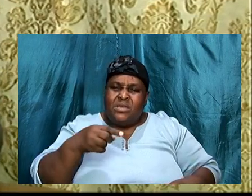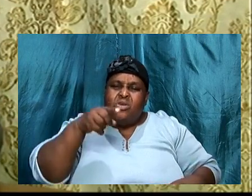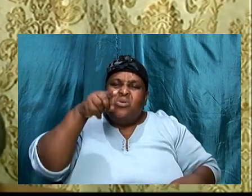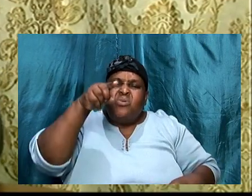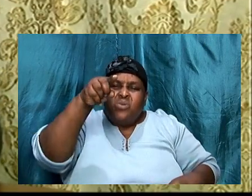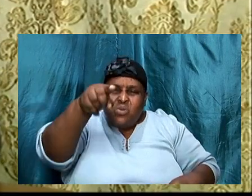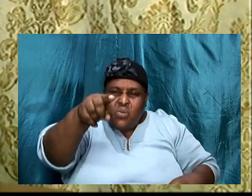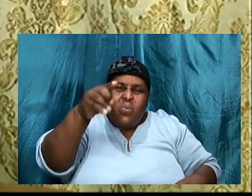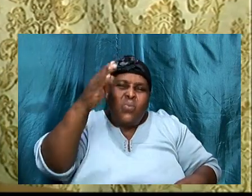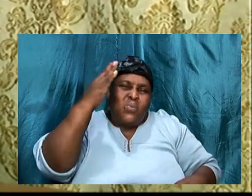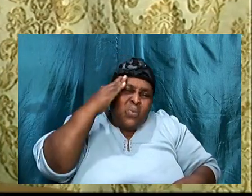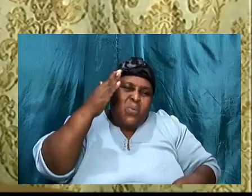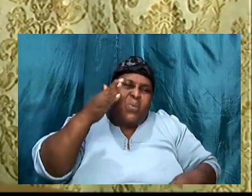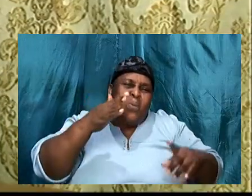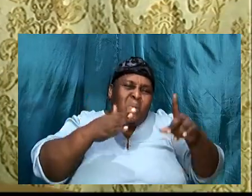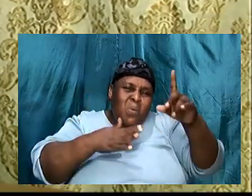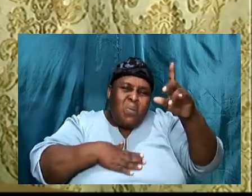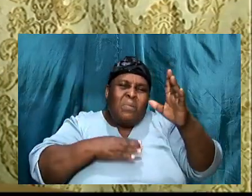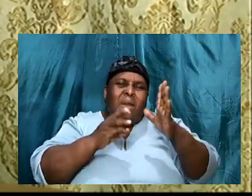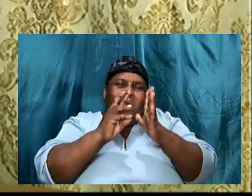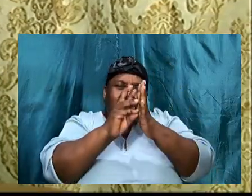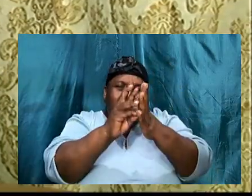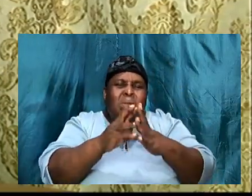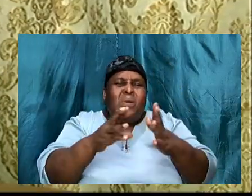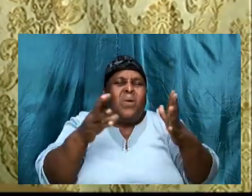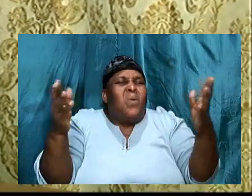determined, to go outside, of my will,